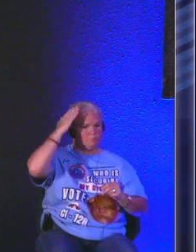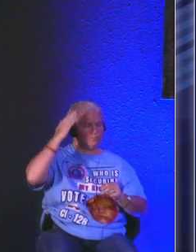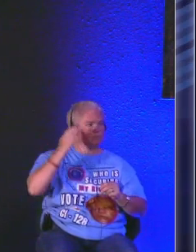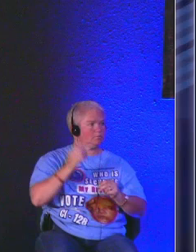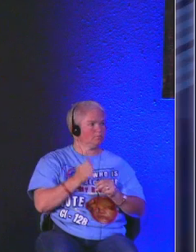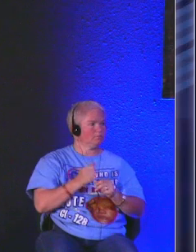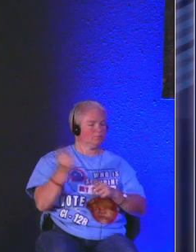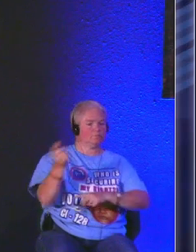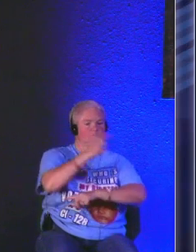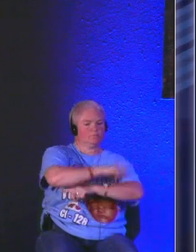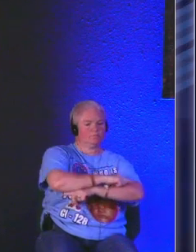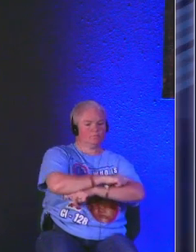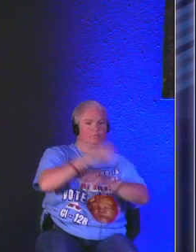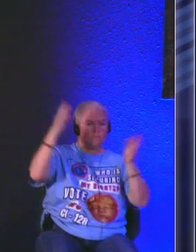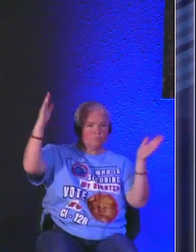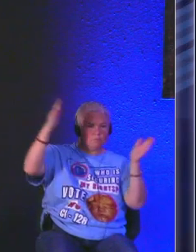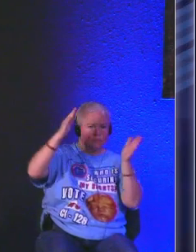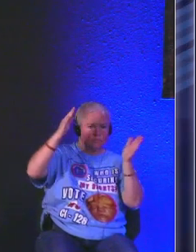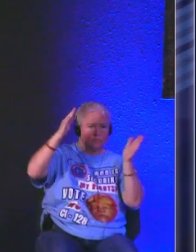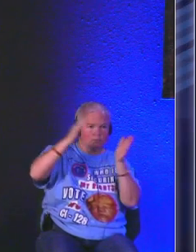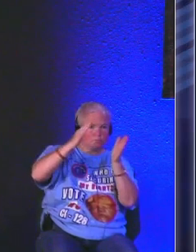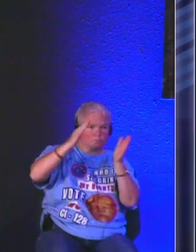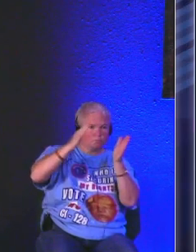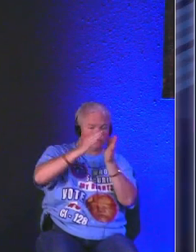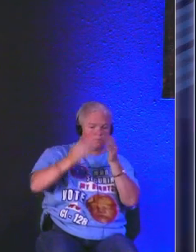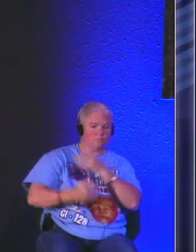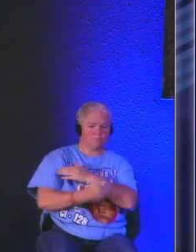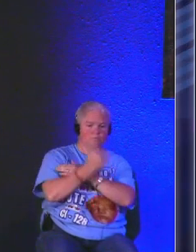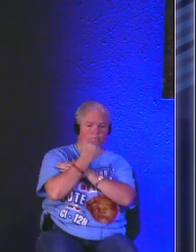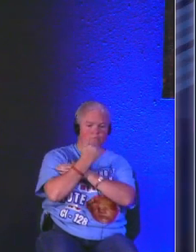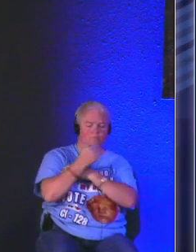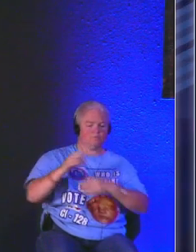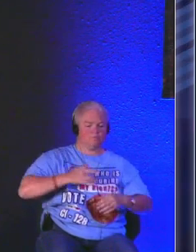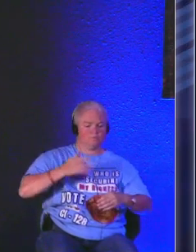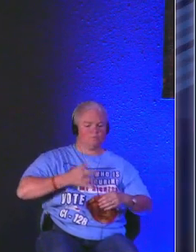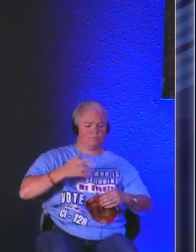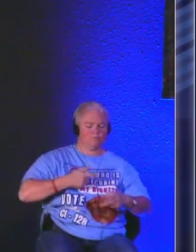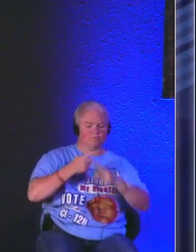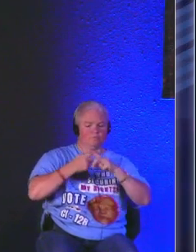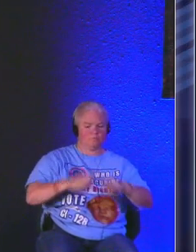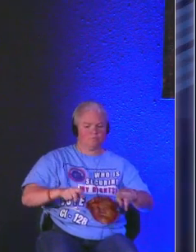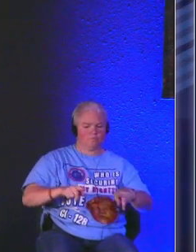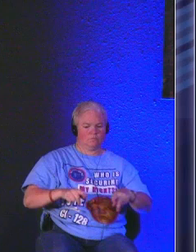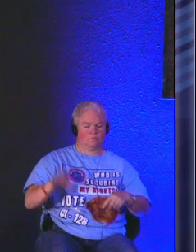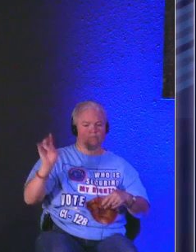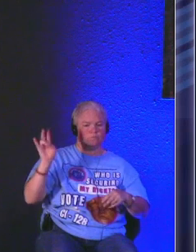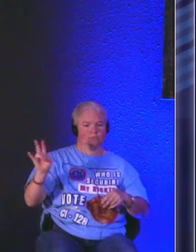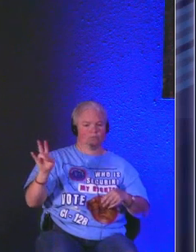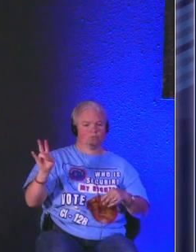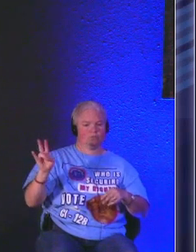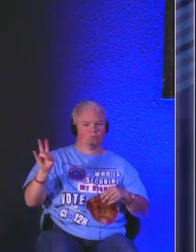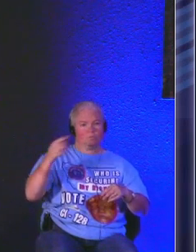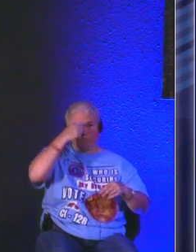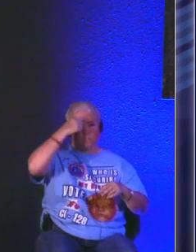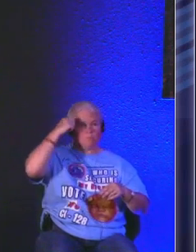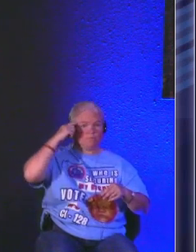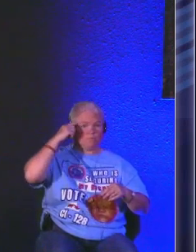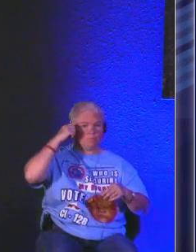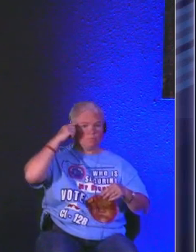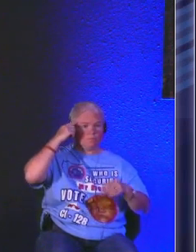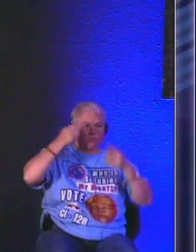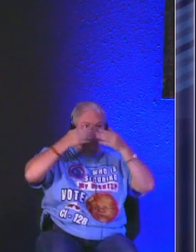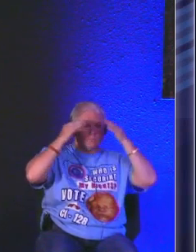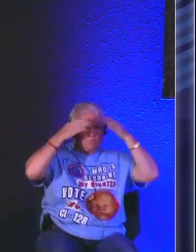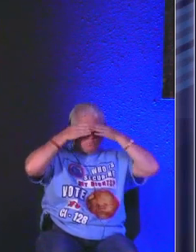with the days they get short it makes the mornings feel different because it's like seven o'clock and it's still pitch dark